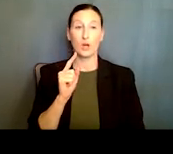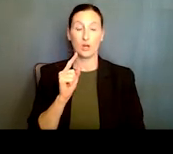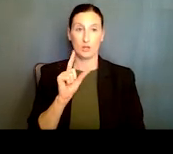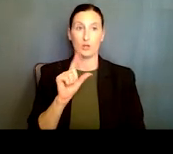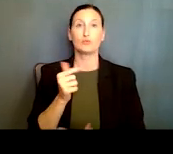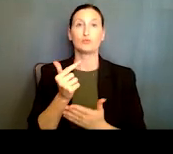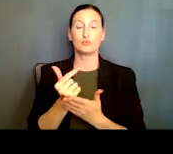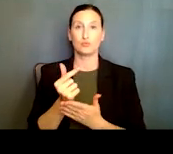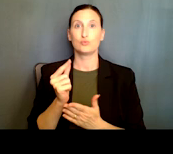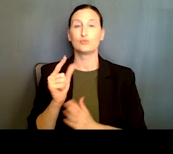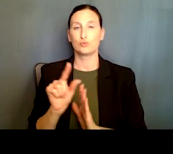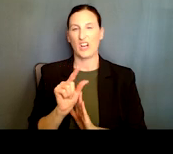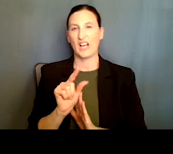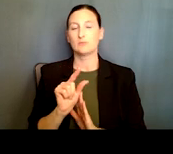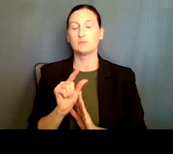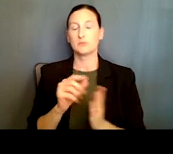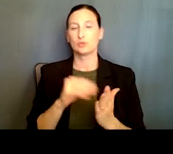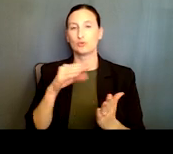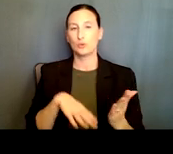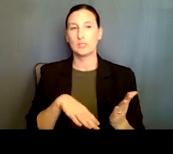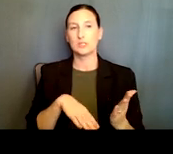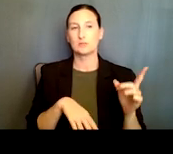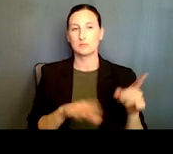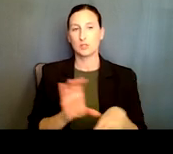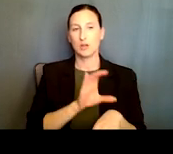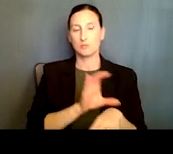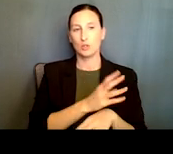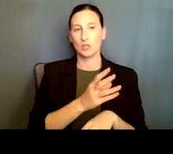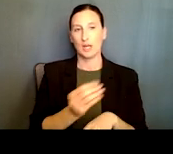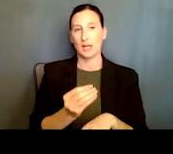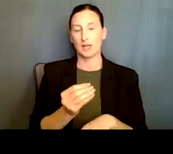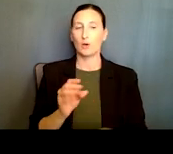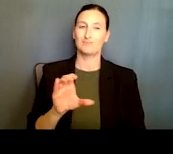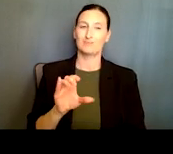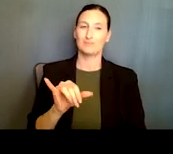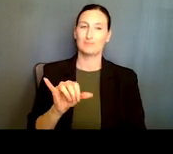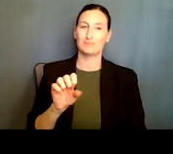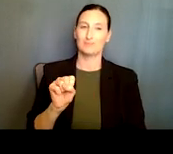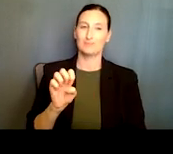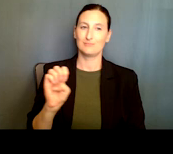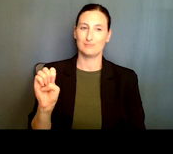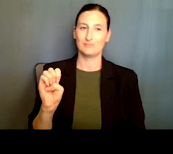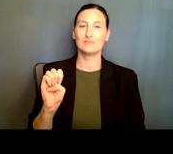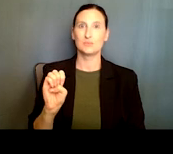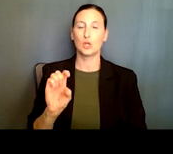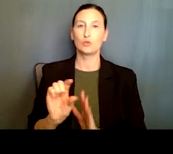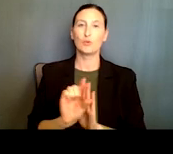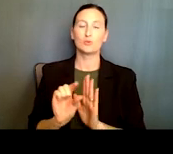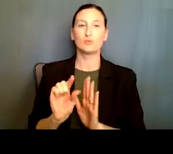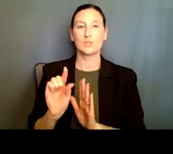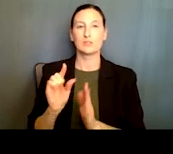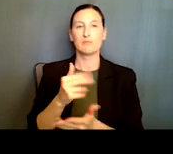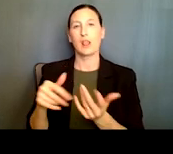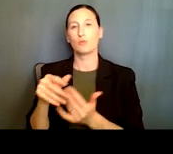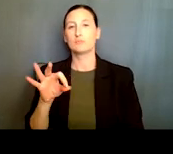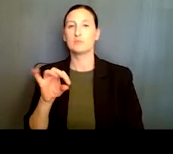computer information science and engineering graduate fellowships. And you have here some numbers